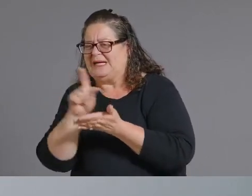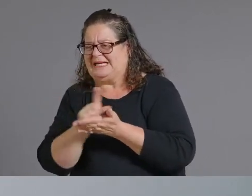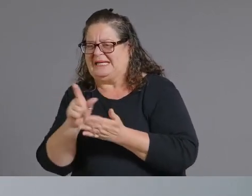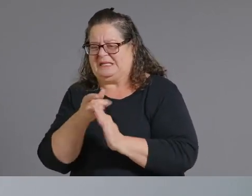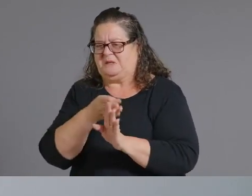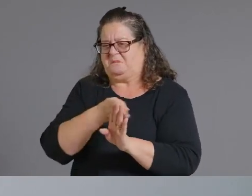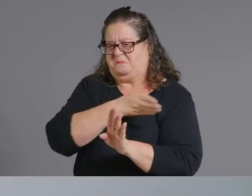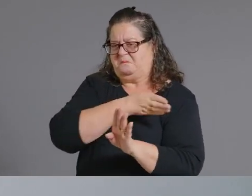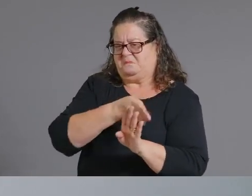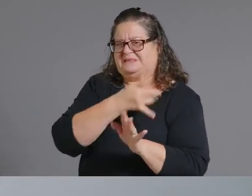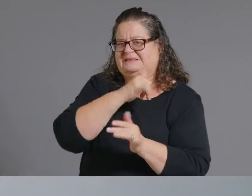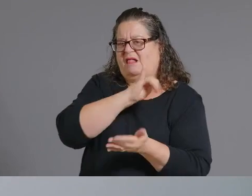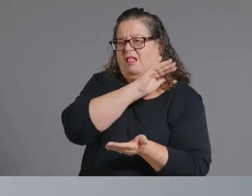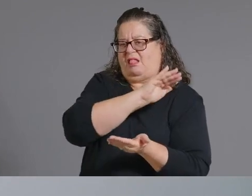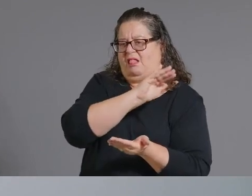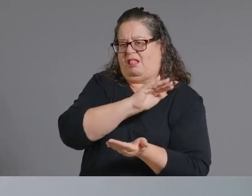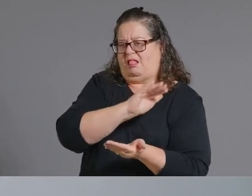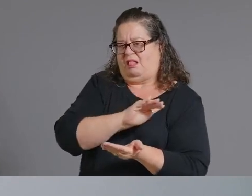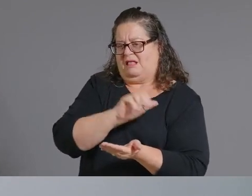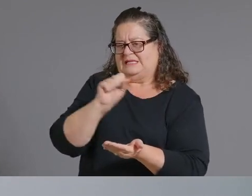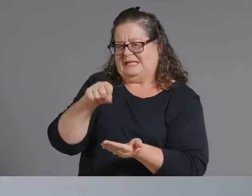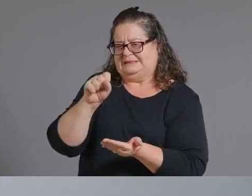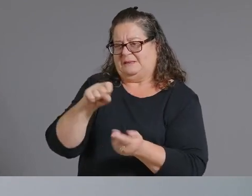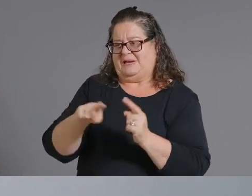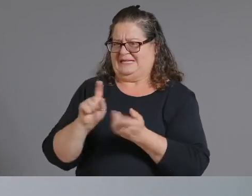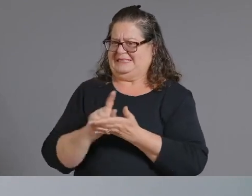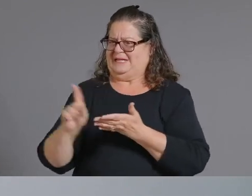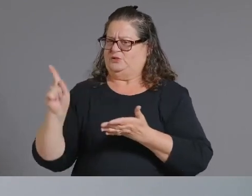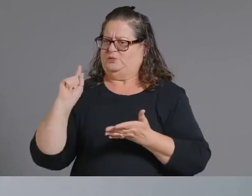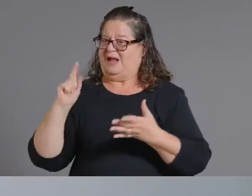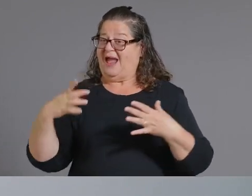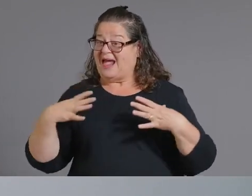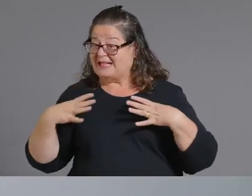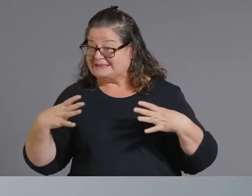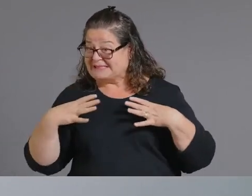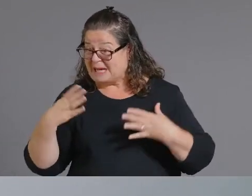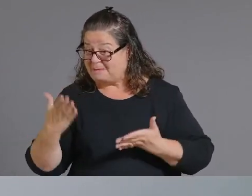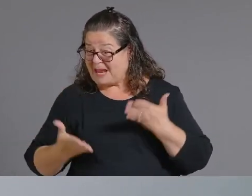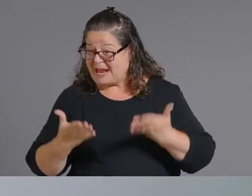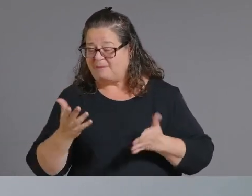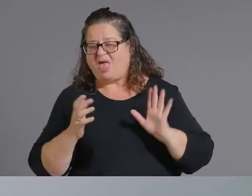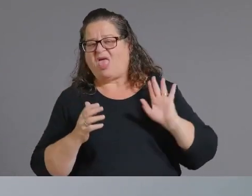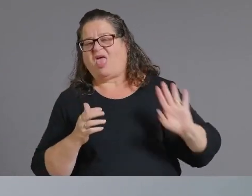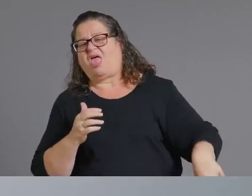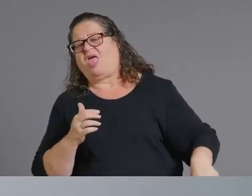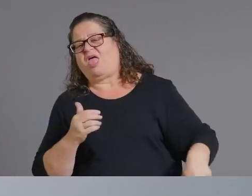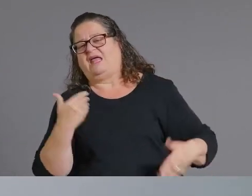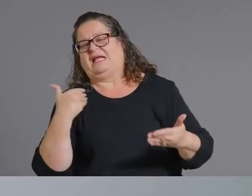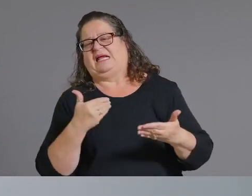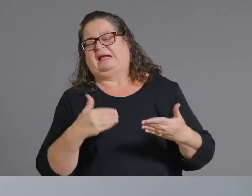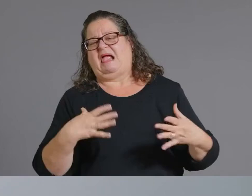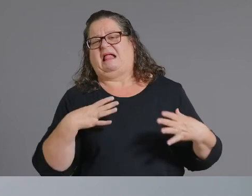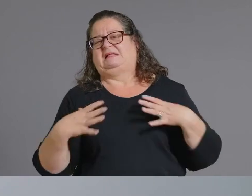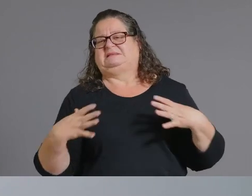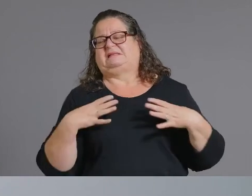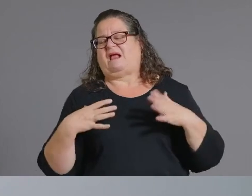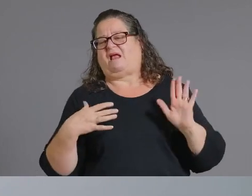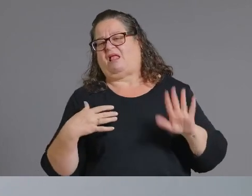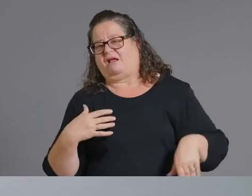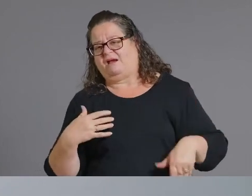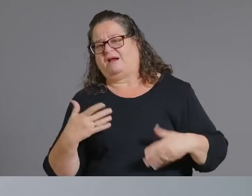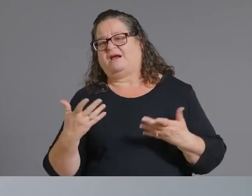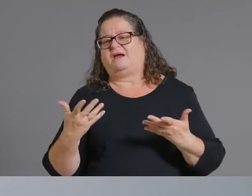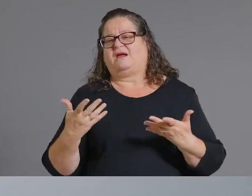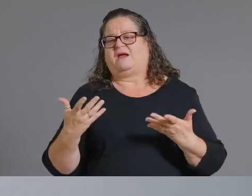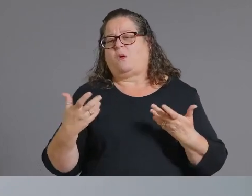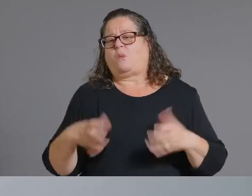um but last week with the holiday people may not have wanted to go close as we got closer to holiday because they may not want to wanted to have side